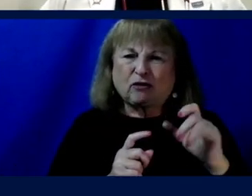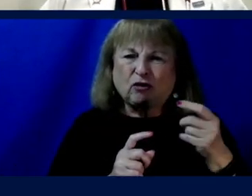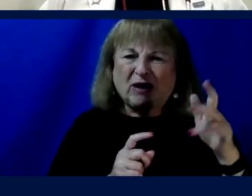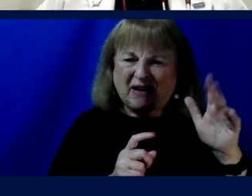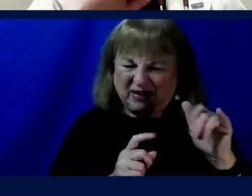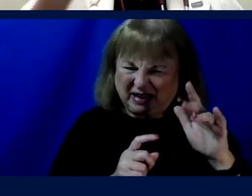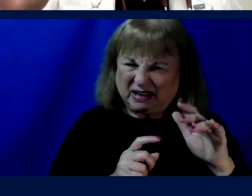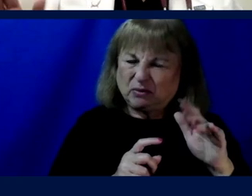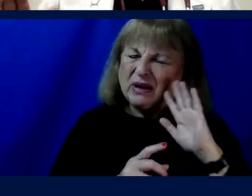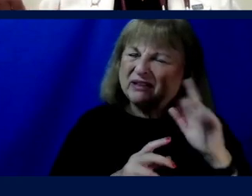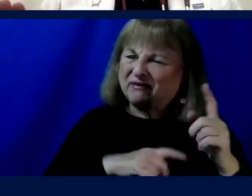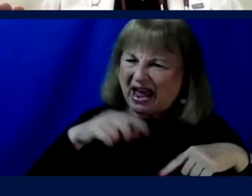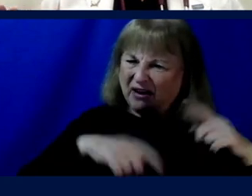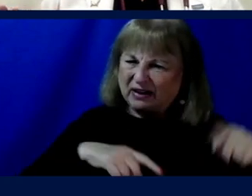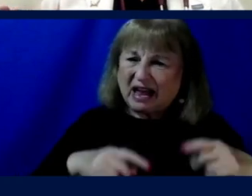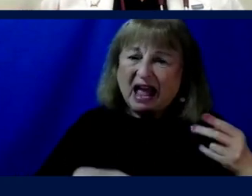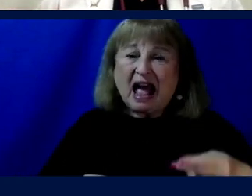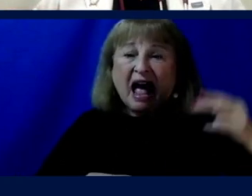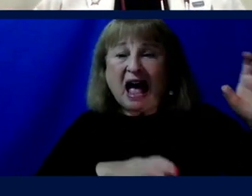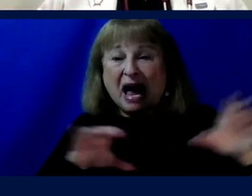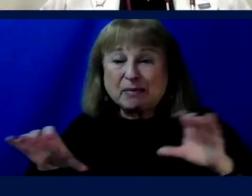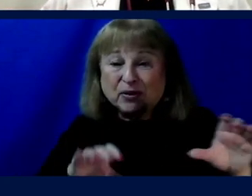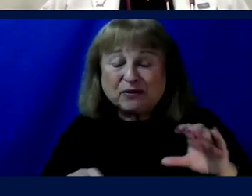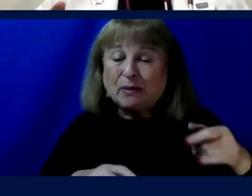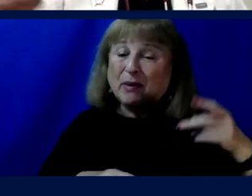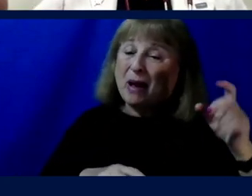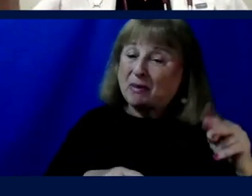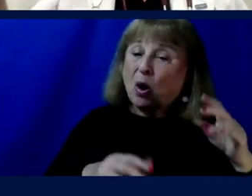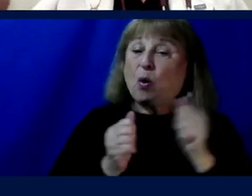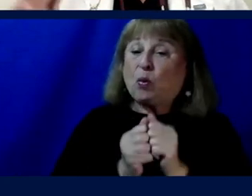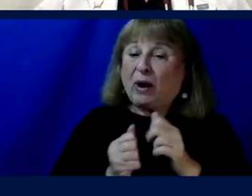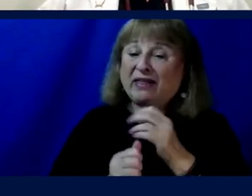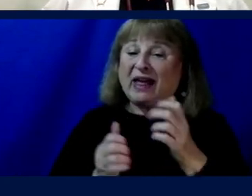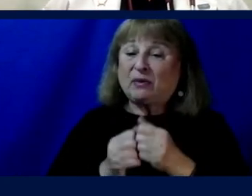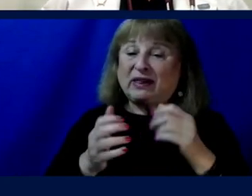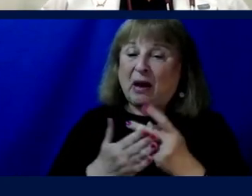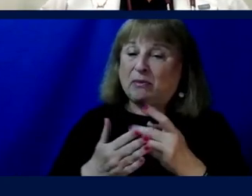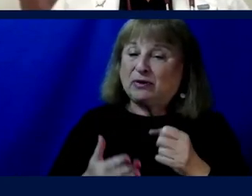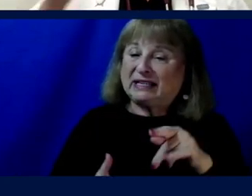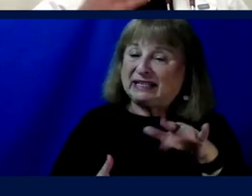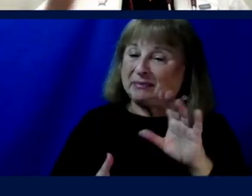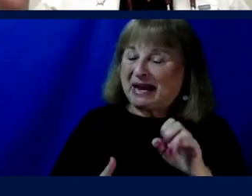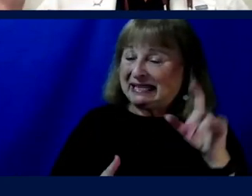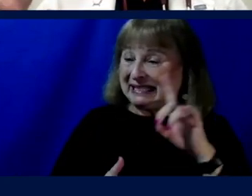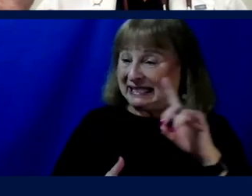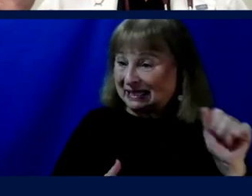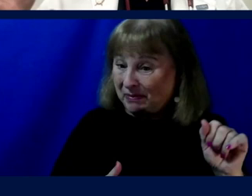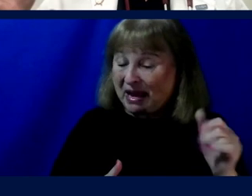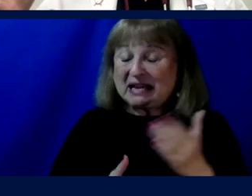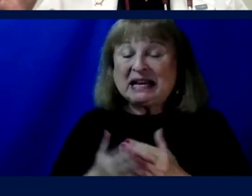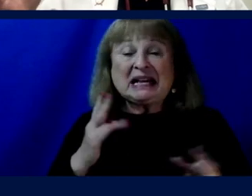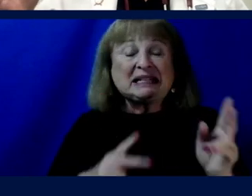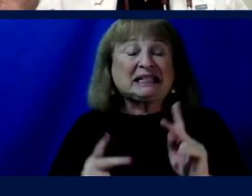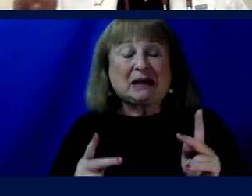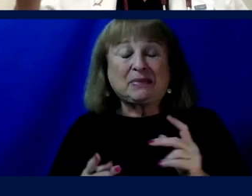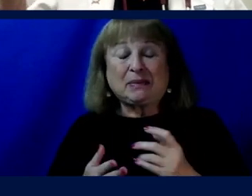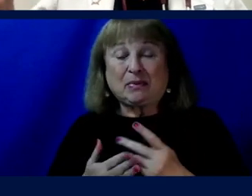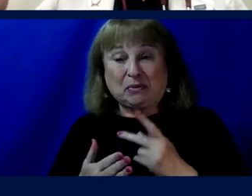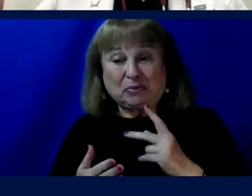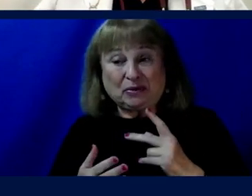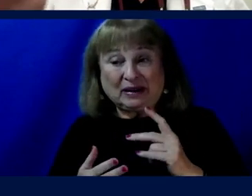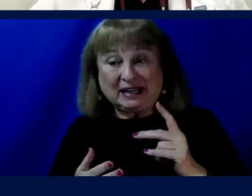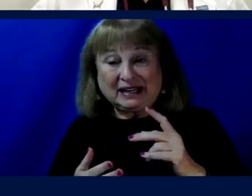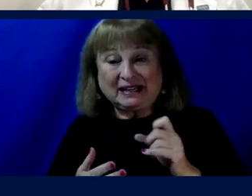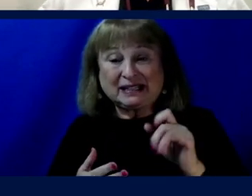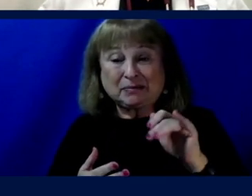vary between high performing populations with and without pre-space flight disabilities. Some people with pre-space flight disabilities